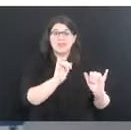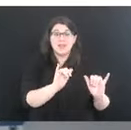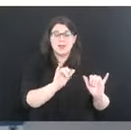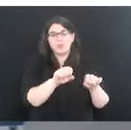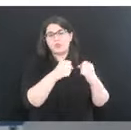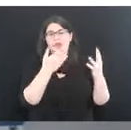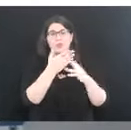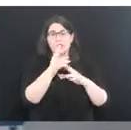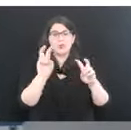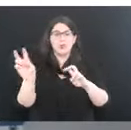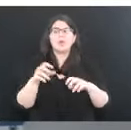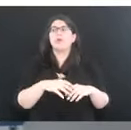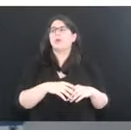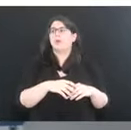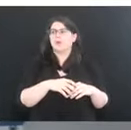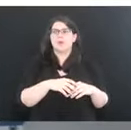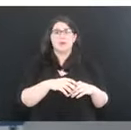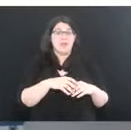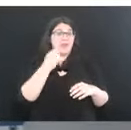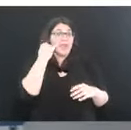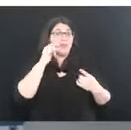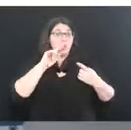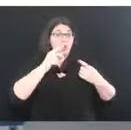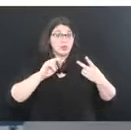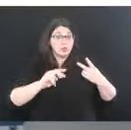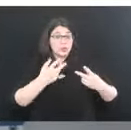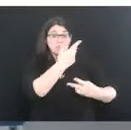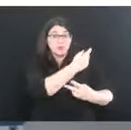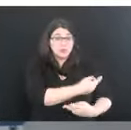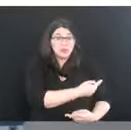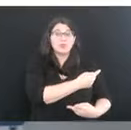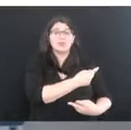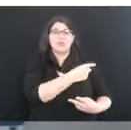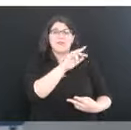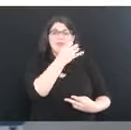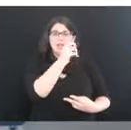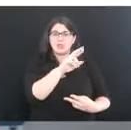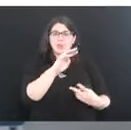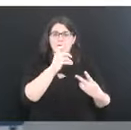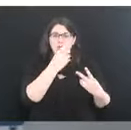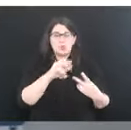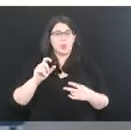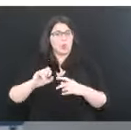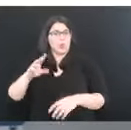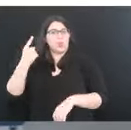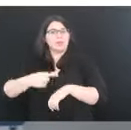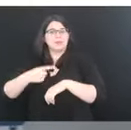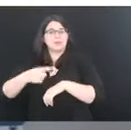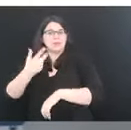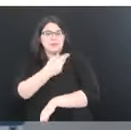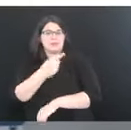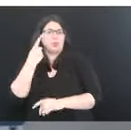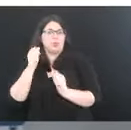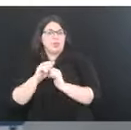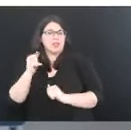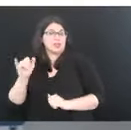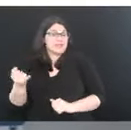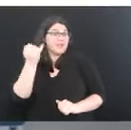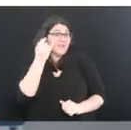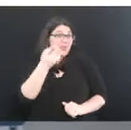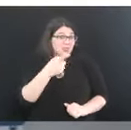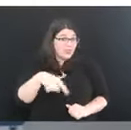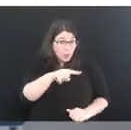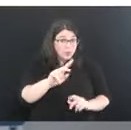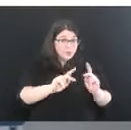two vaccines for Pfizer and Moderna or that single vaccine for Johnson and Johnson who are dying are all